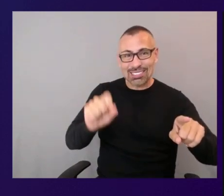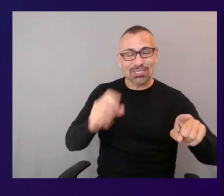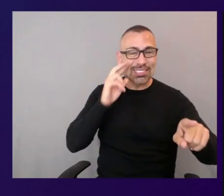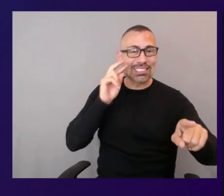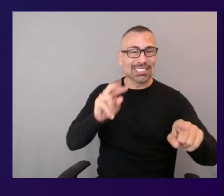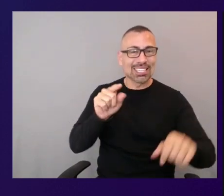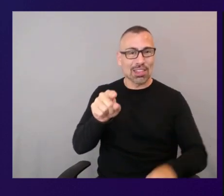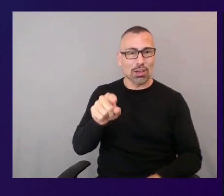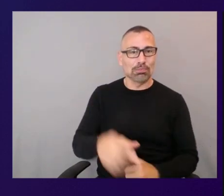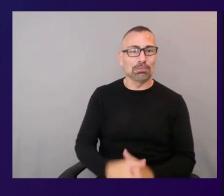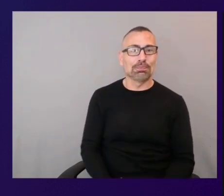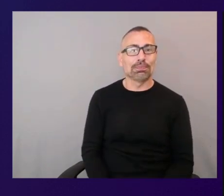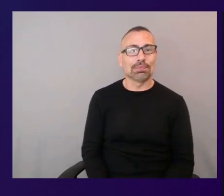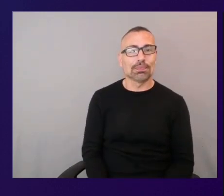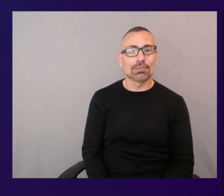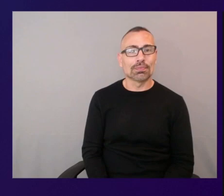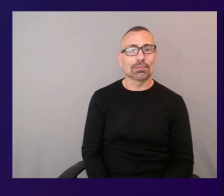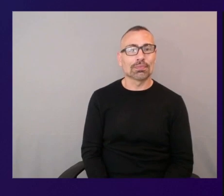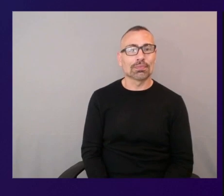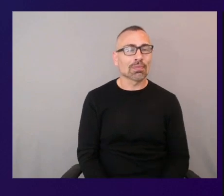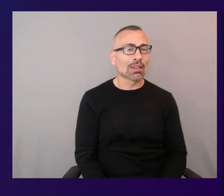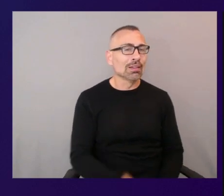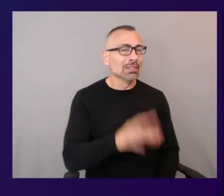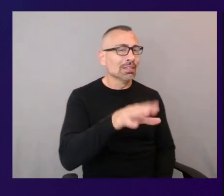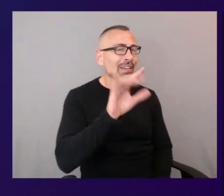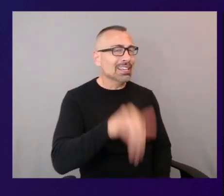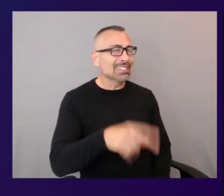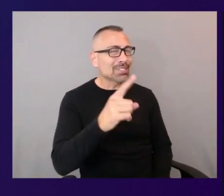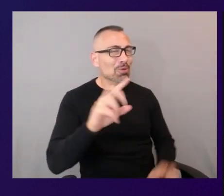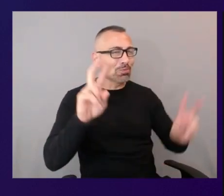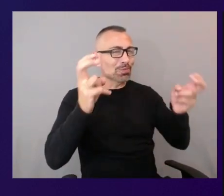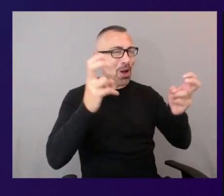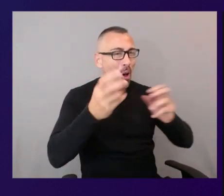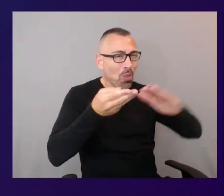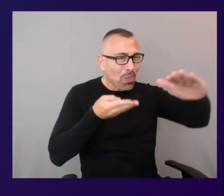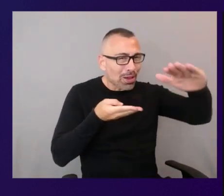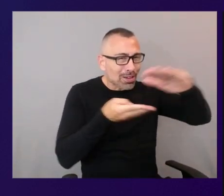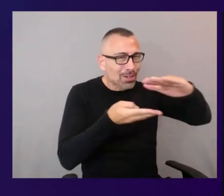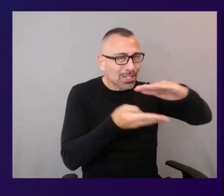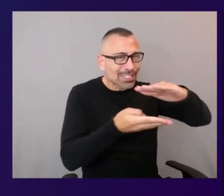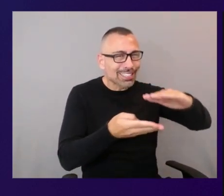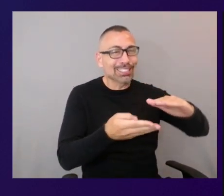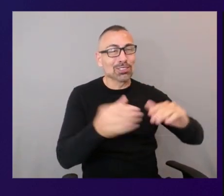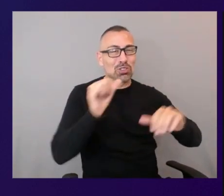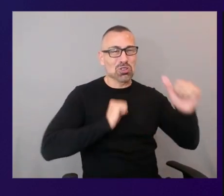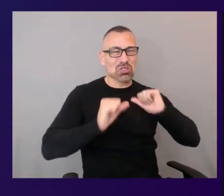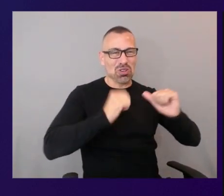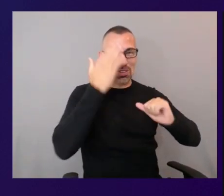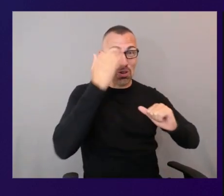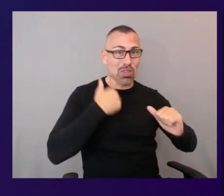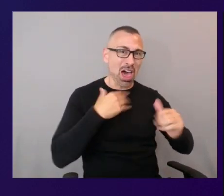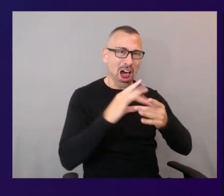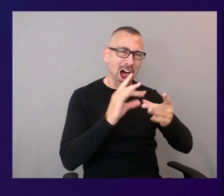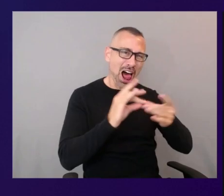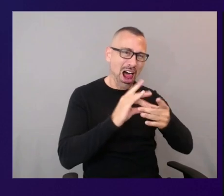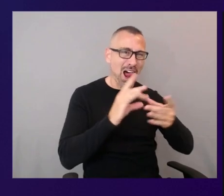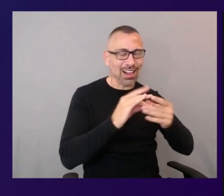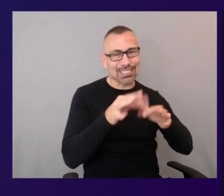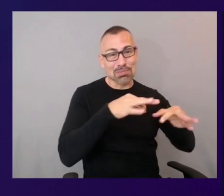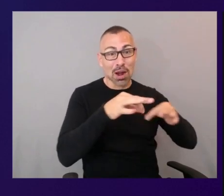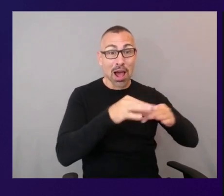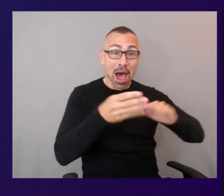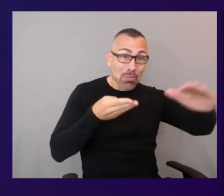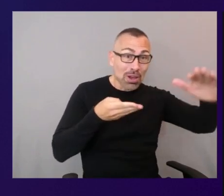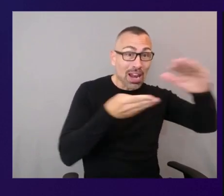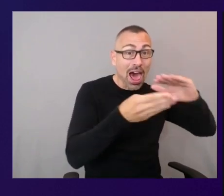there are you doing the cooking show method for us right now you got a pie in the oven already as real what's oh hi it's almost